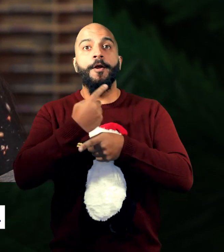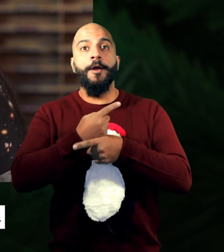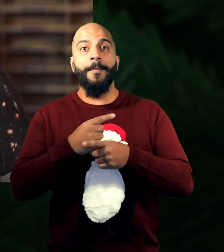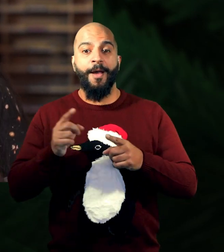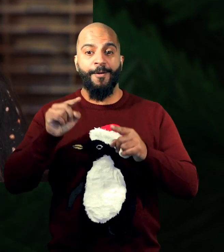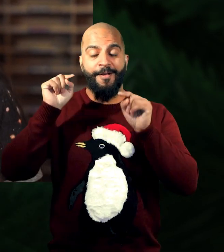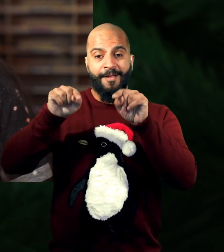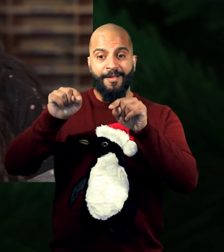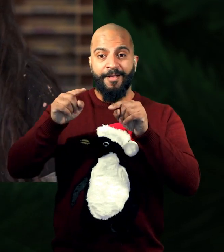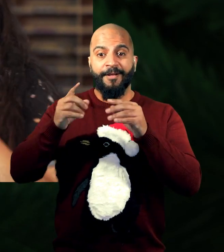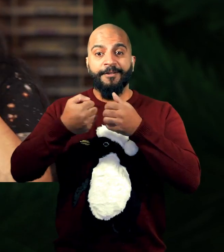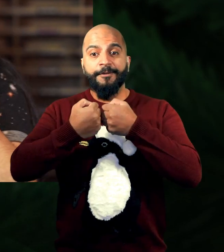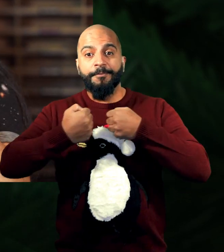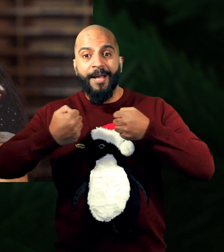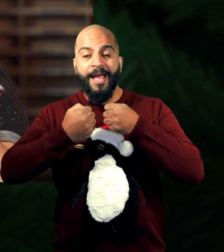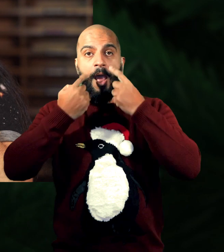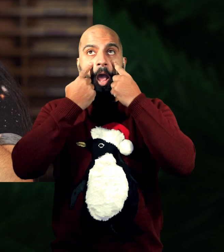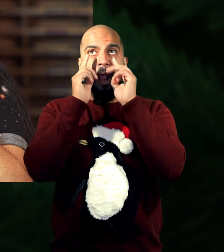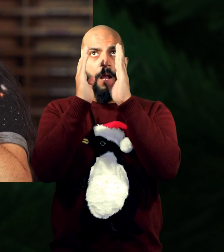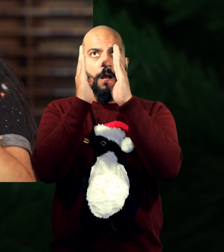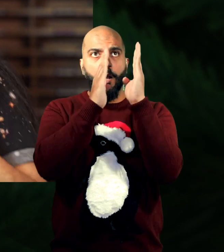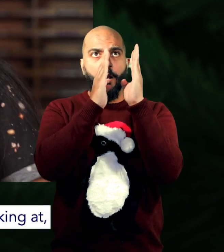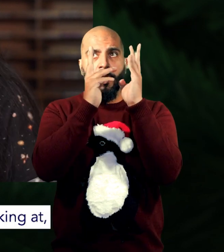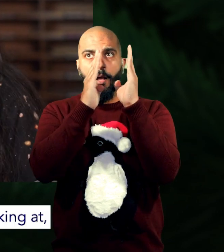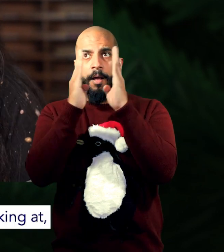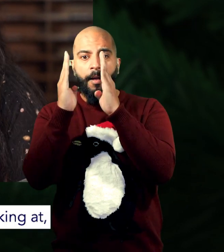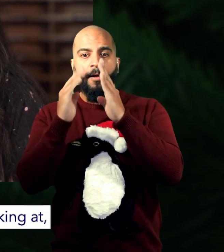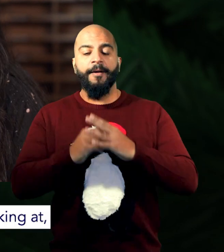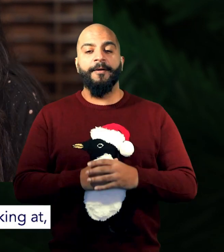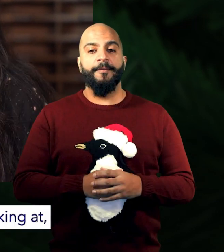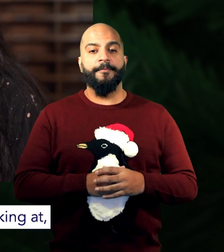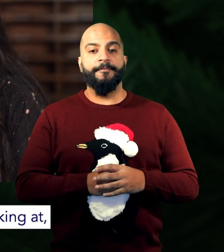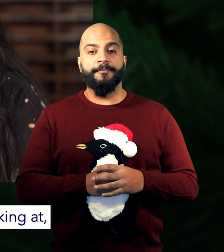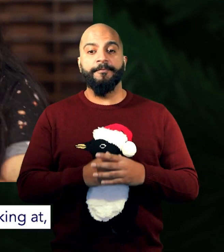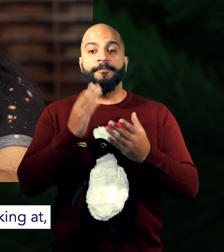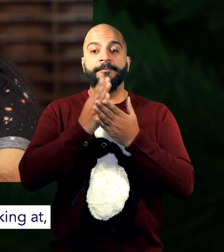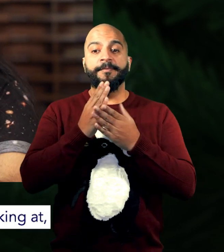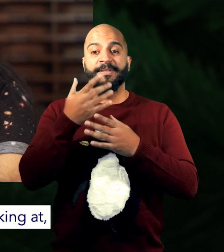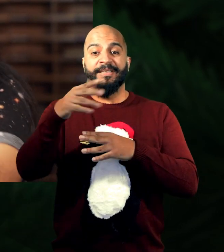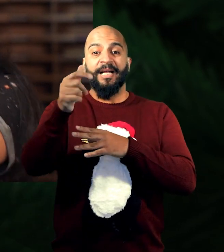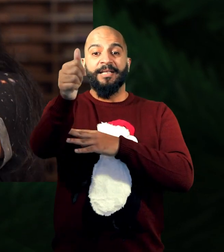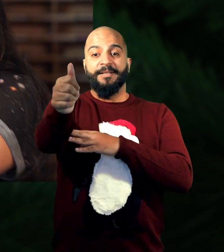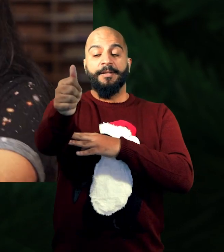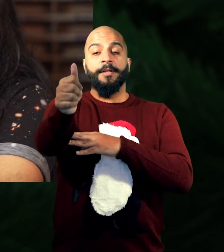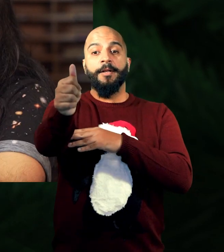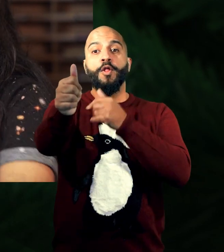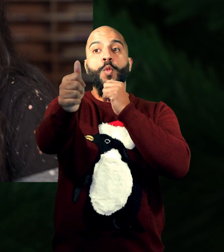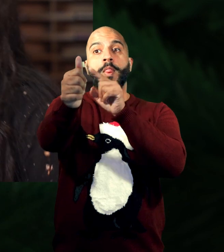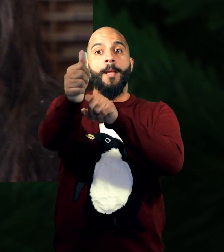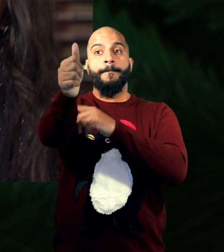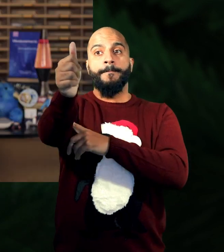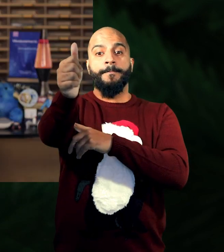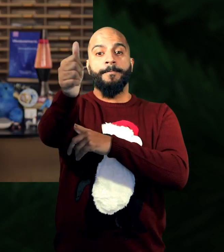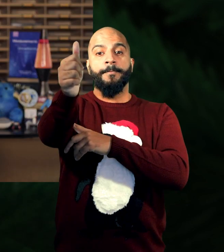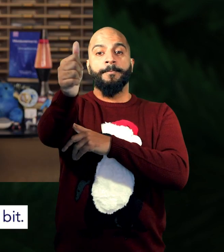two things. Firstly, the spacing between your eyes. And secondly, the distance to the object that you're looking at. In this case, your thumb.